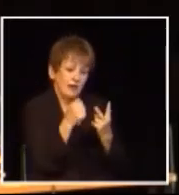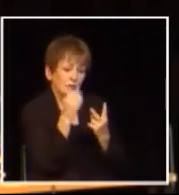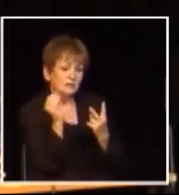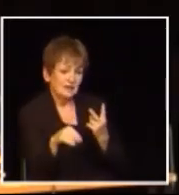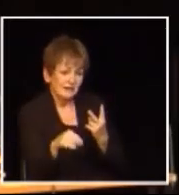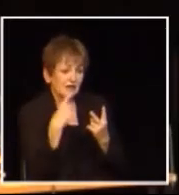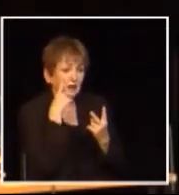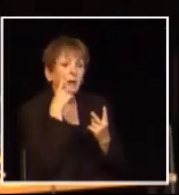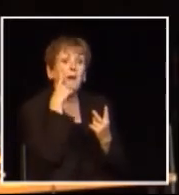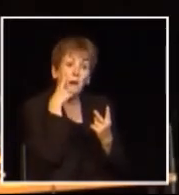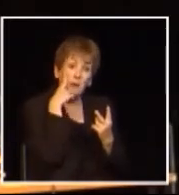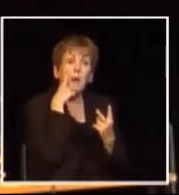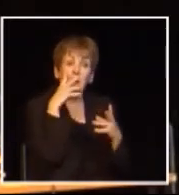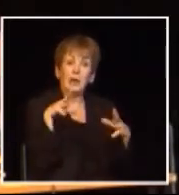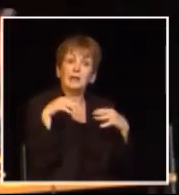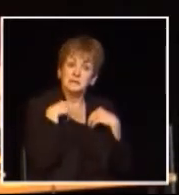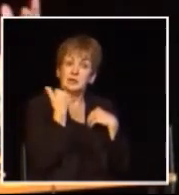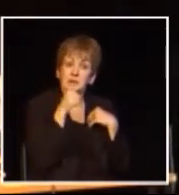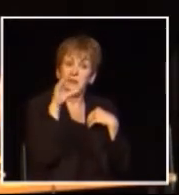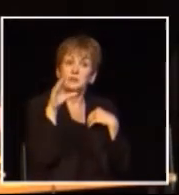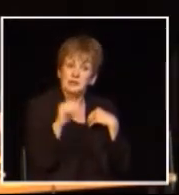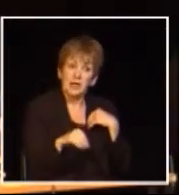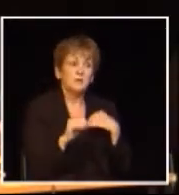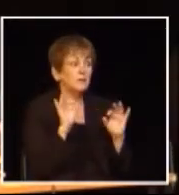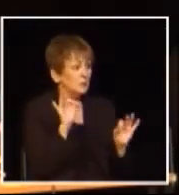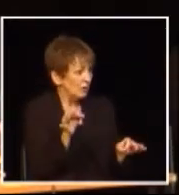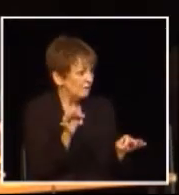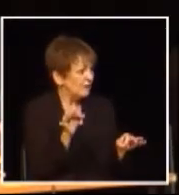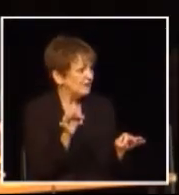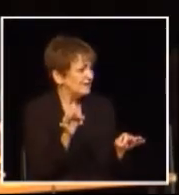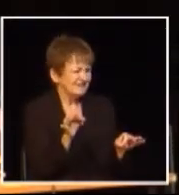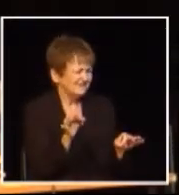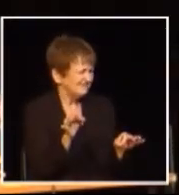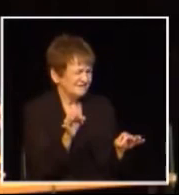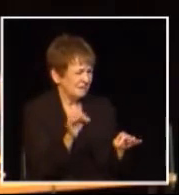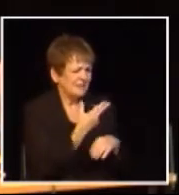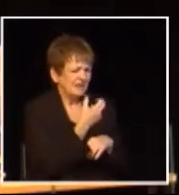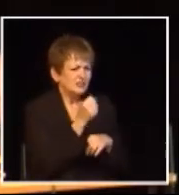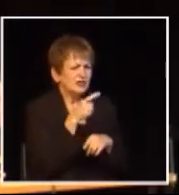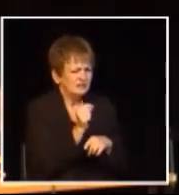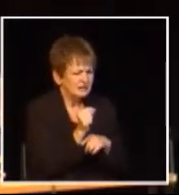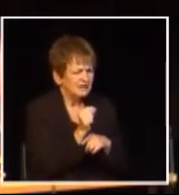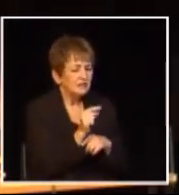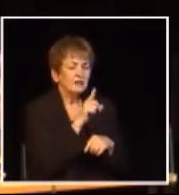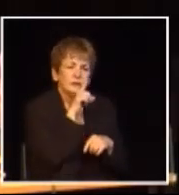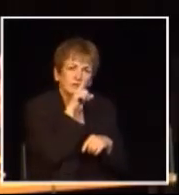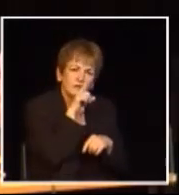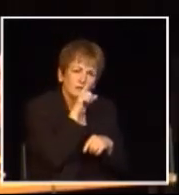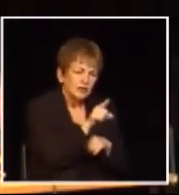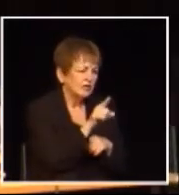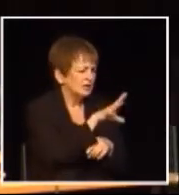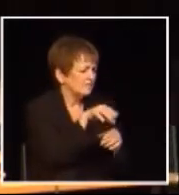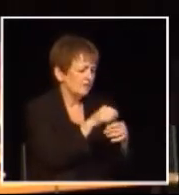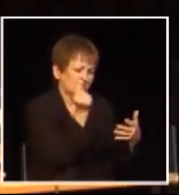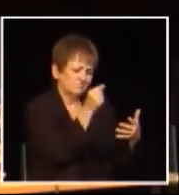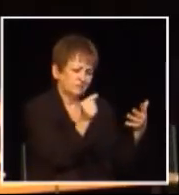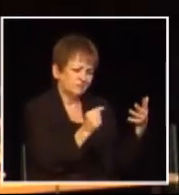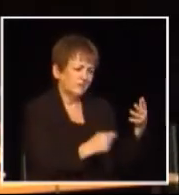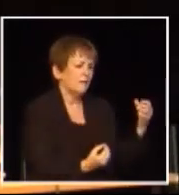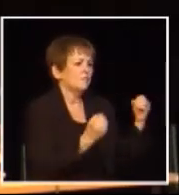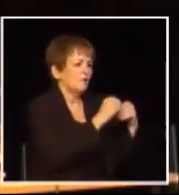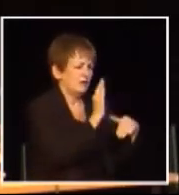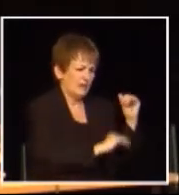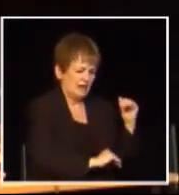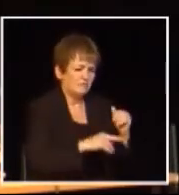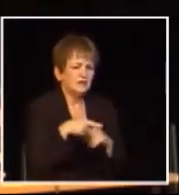in order to somehow think they're going to get everybody to go for this but we all know the HST applies to hundreds of